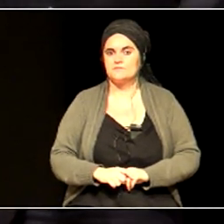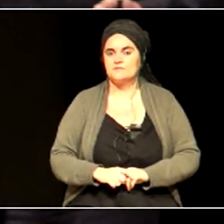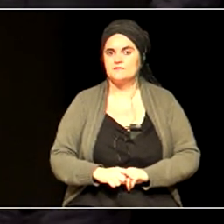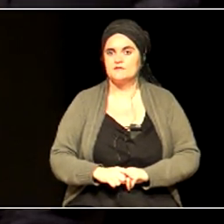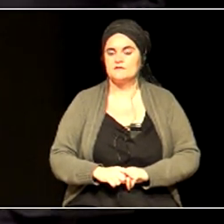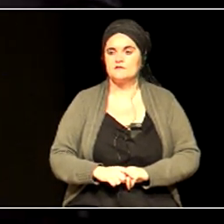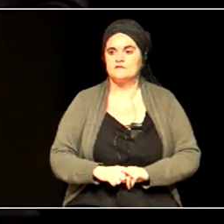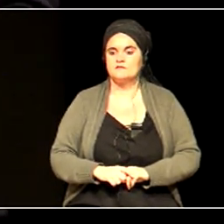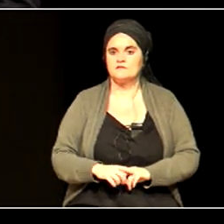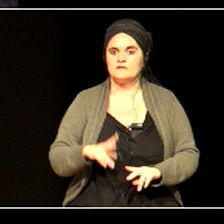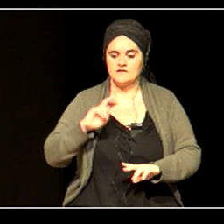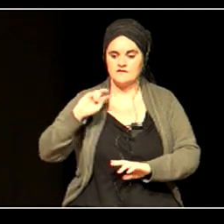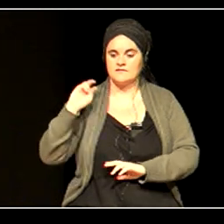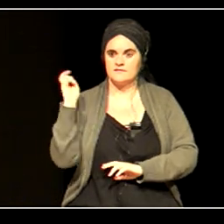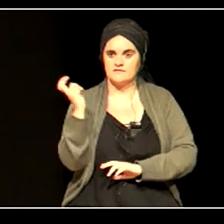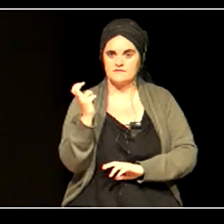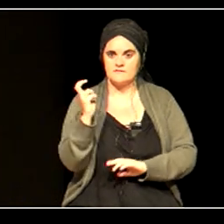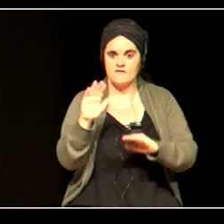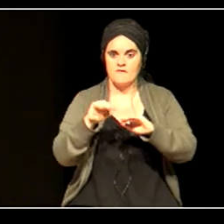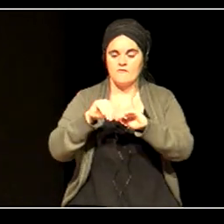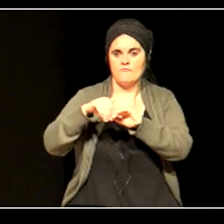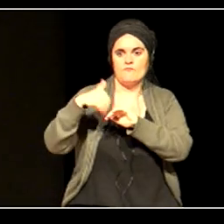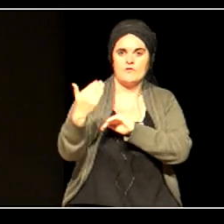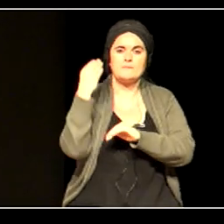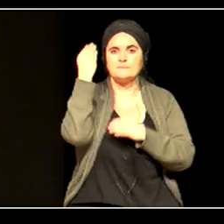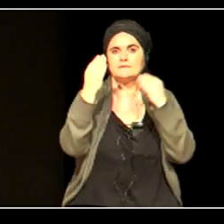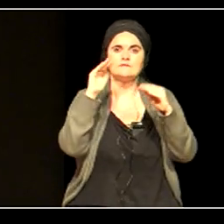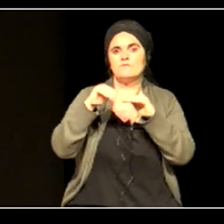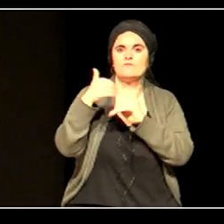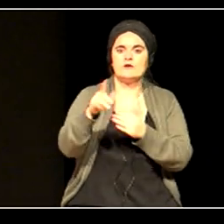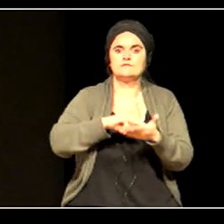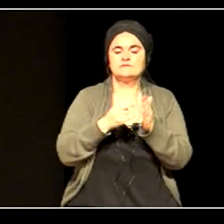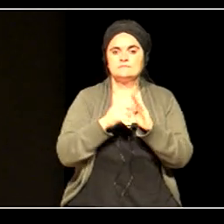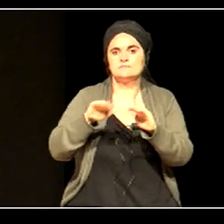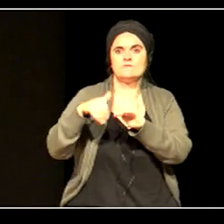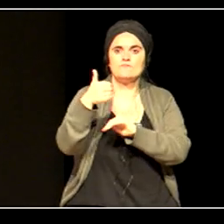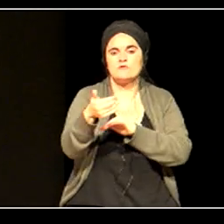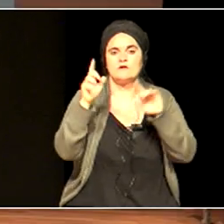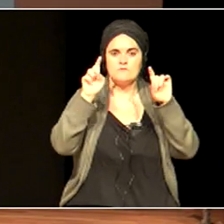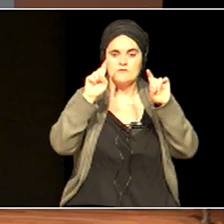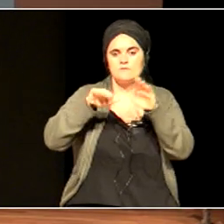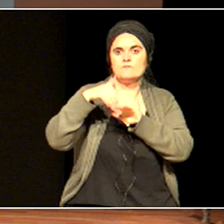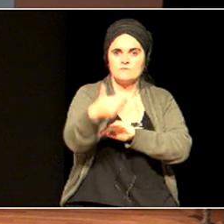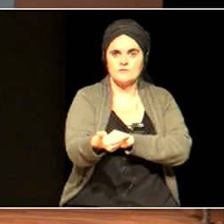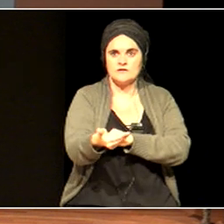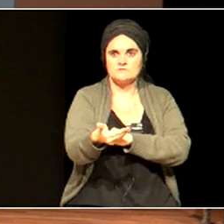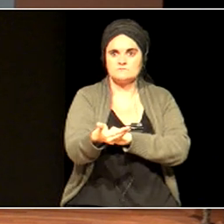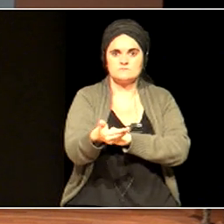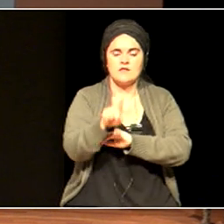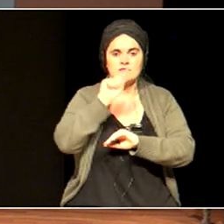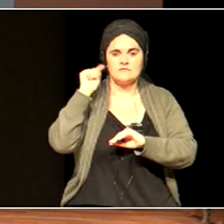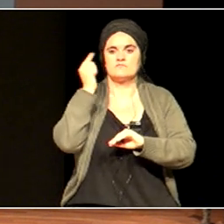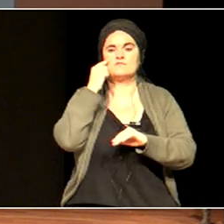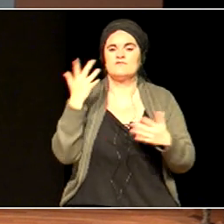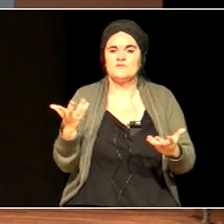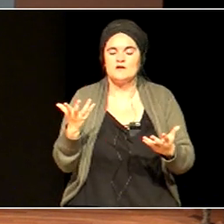and to recognize that diversity is the system. Diversity is all of us. It's the